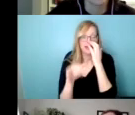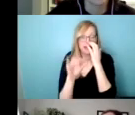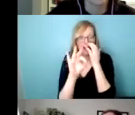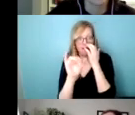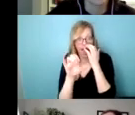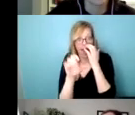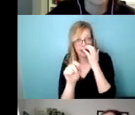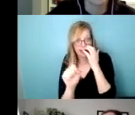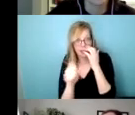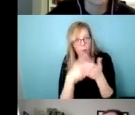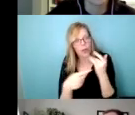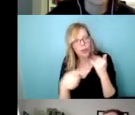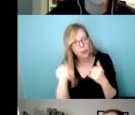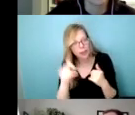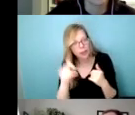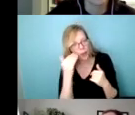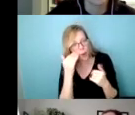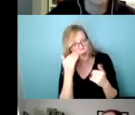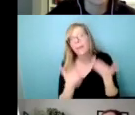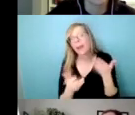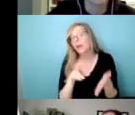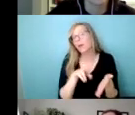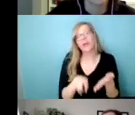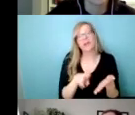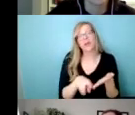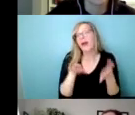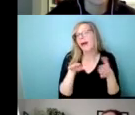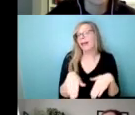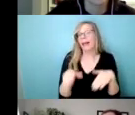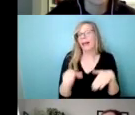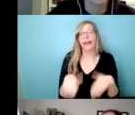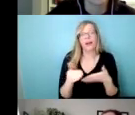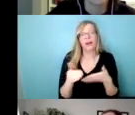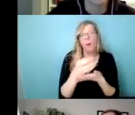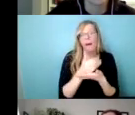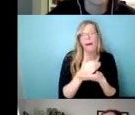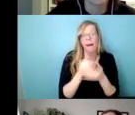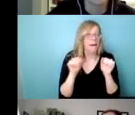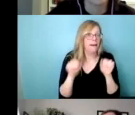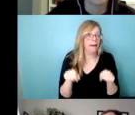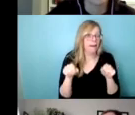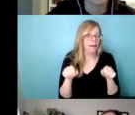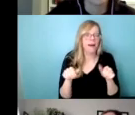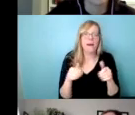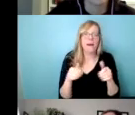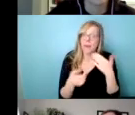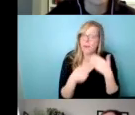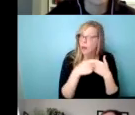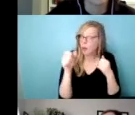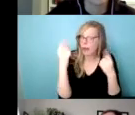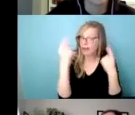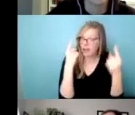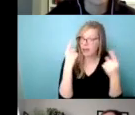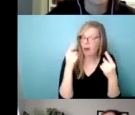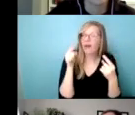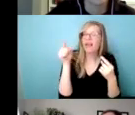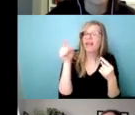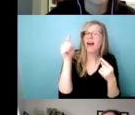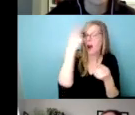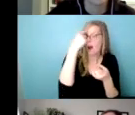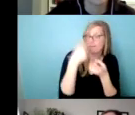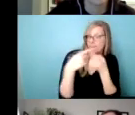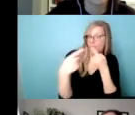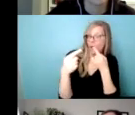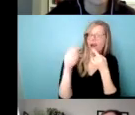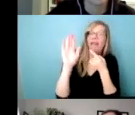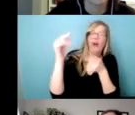and what is the research that maybe it's not yet done? Uh, a really good place to start is considering what your opponent's arguments are, uh, or